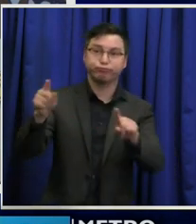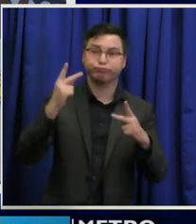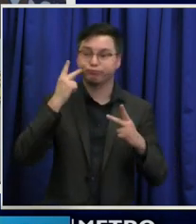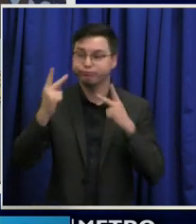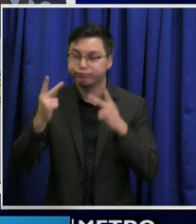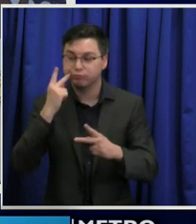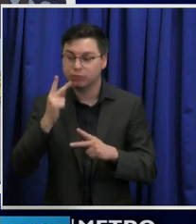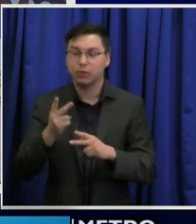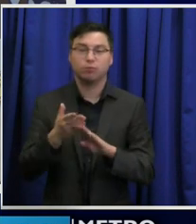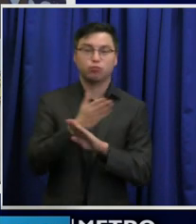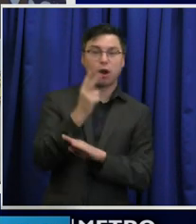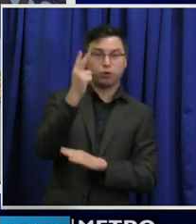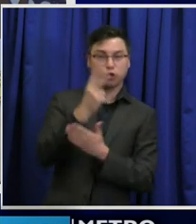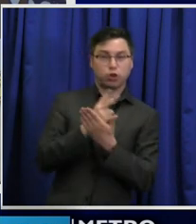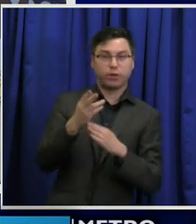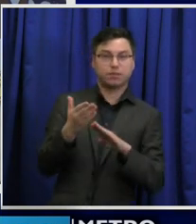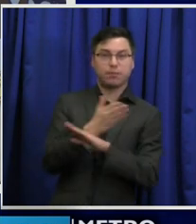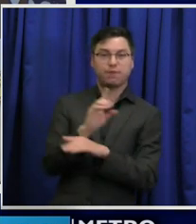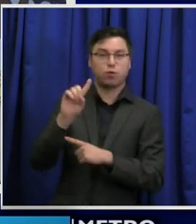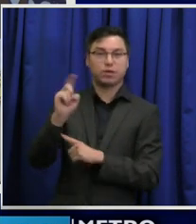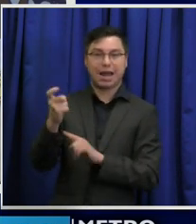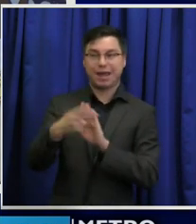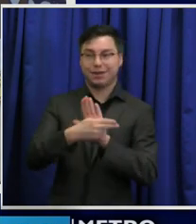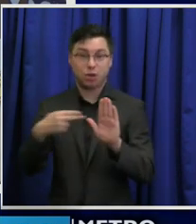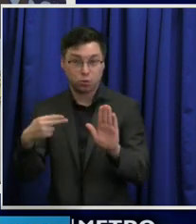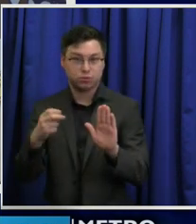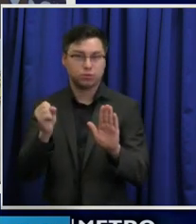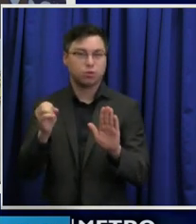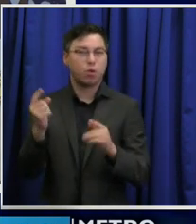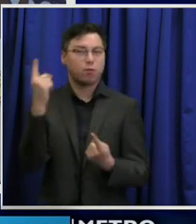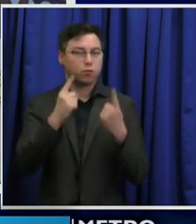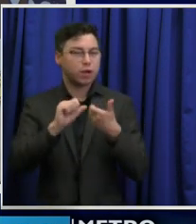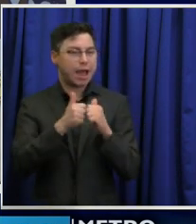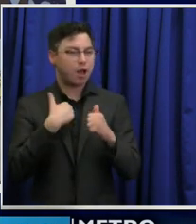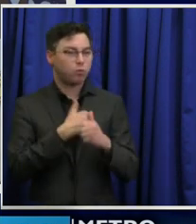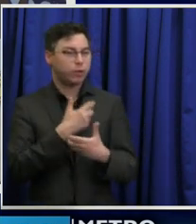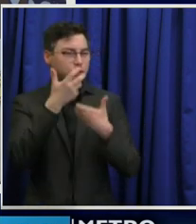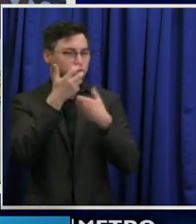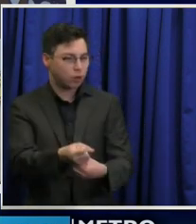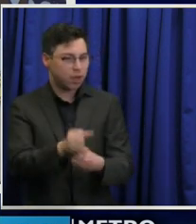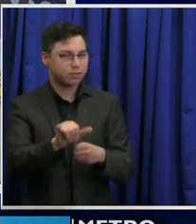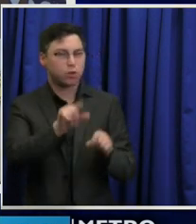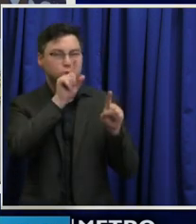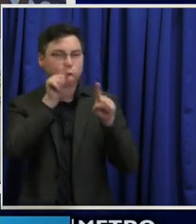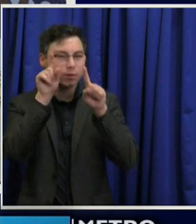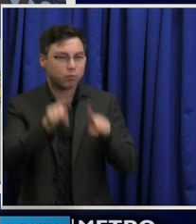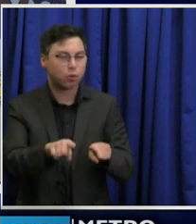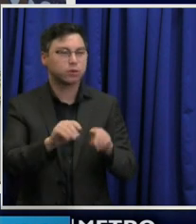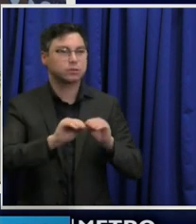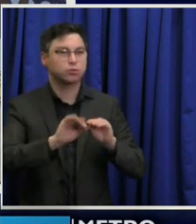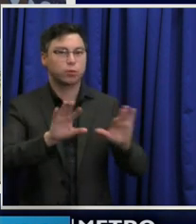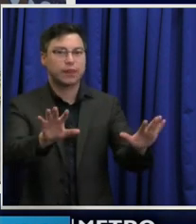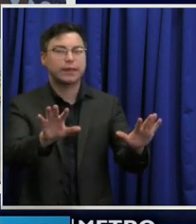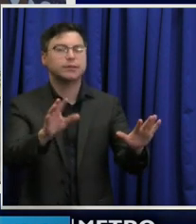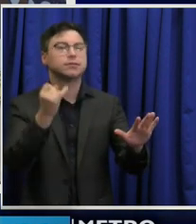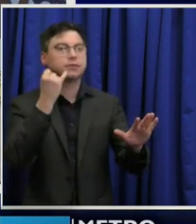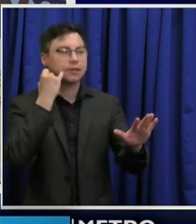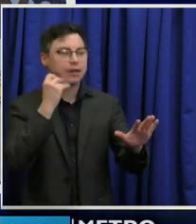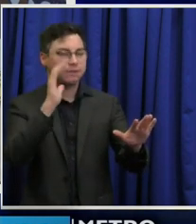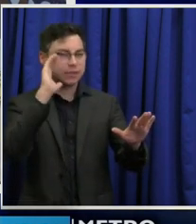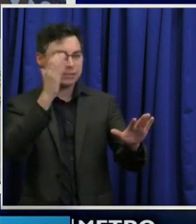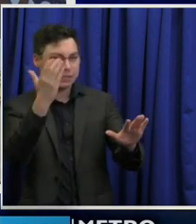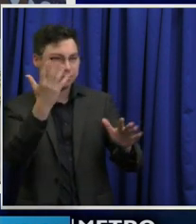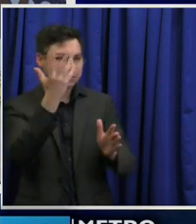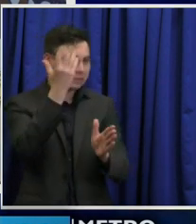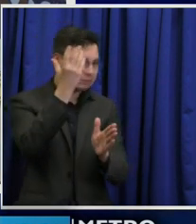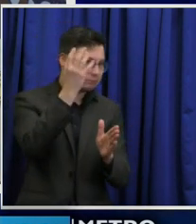diagnosis. So I'm just wondering how can we trust the cluster reports being released if it seems like there could be holes in